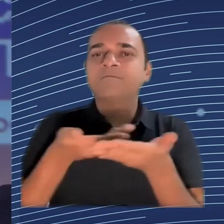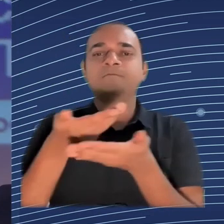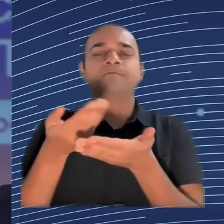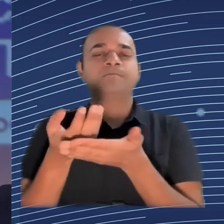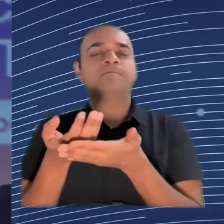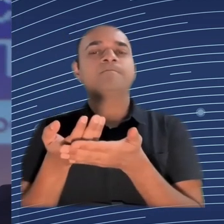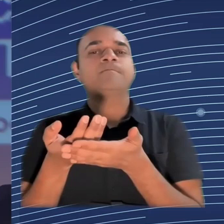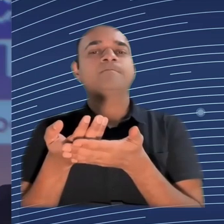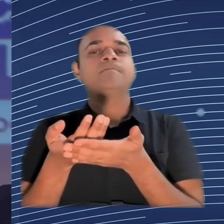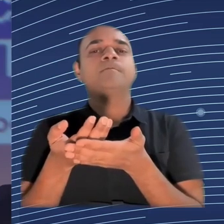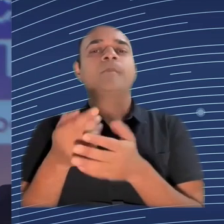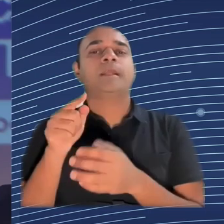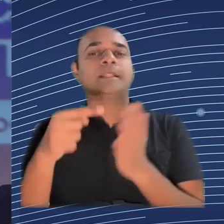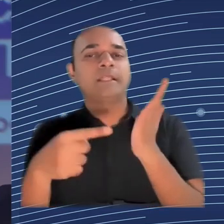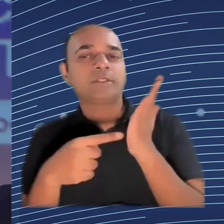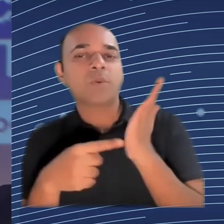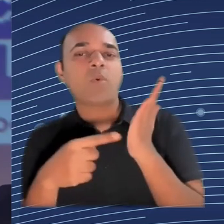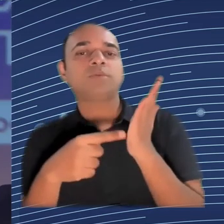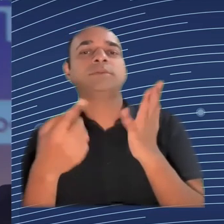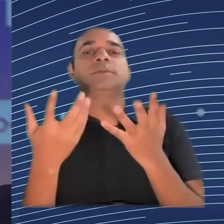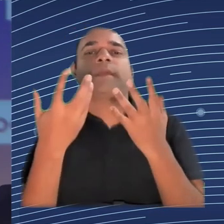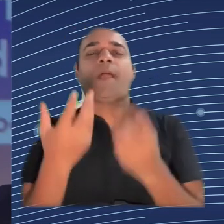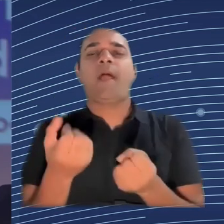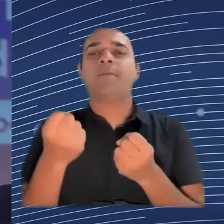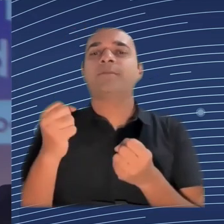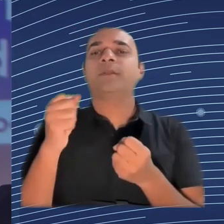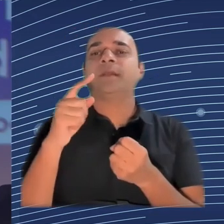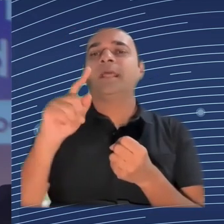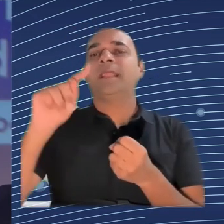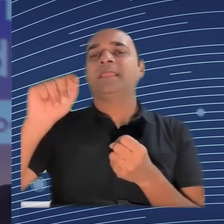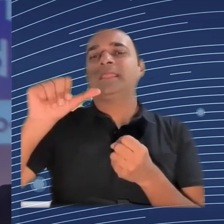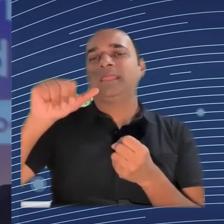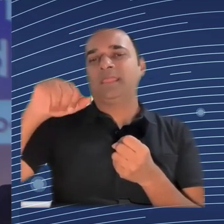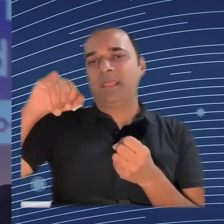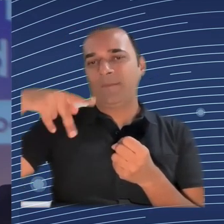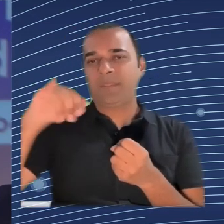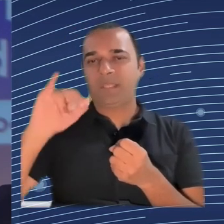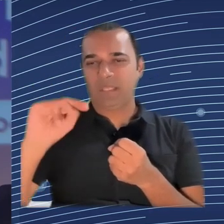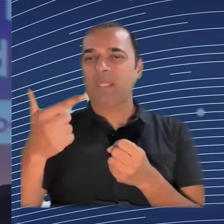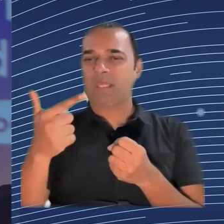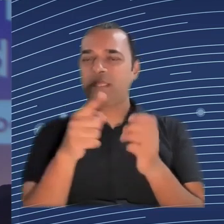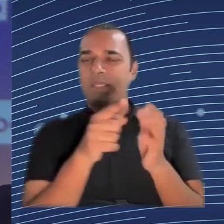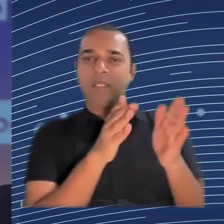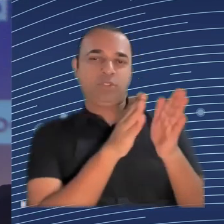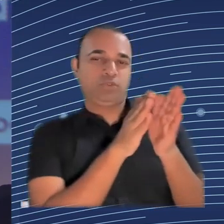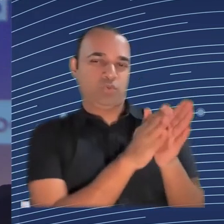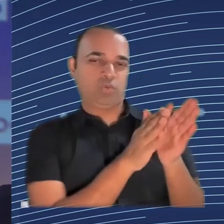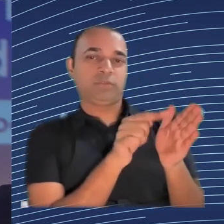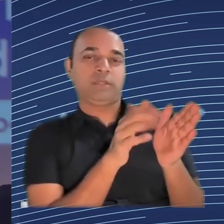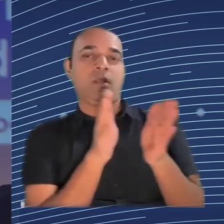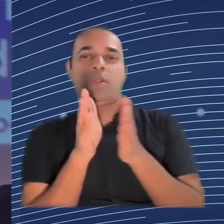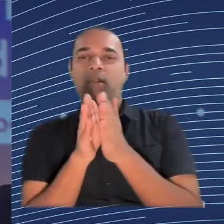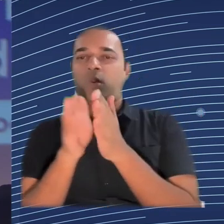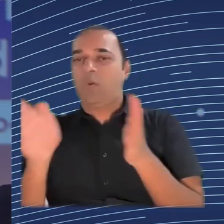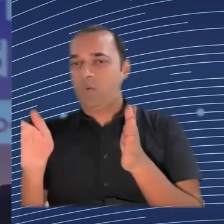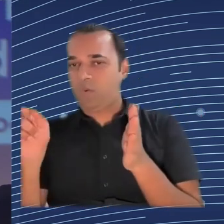always this tension between what can be done with technology and what should be done with technology, even from the point of view